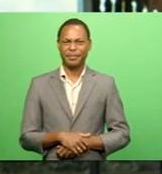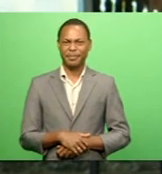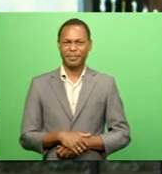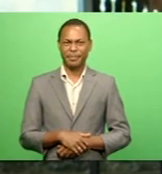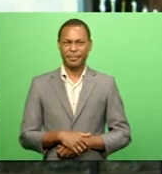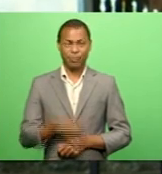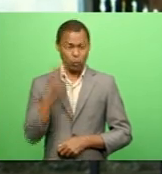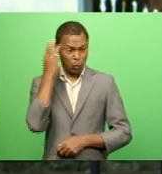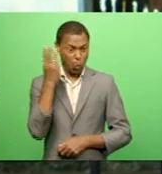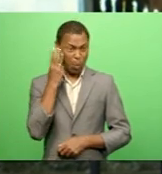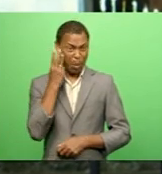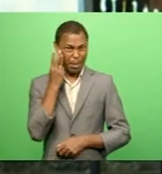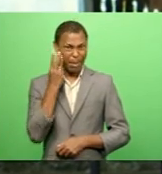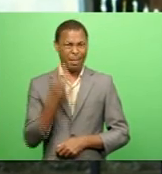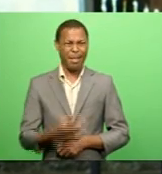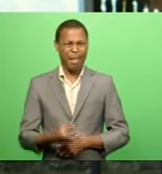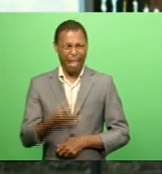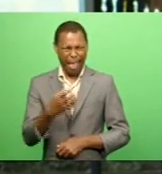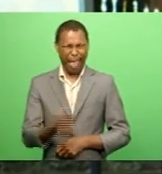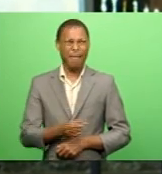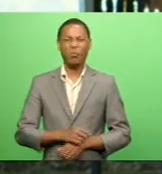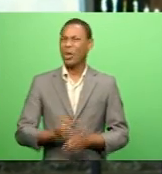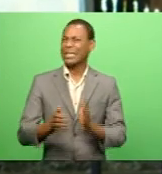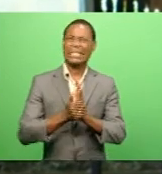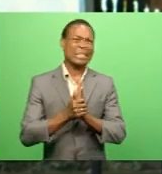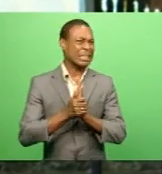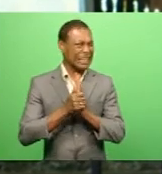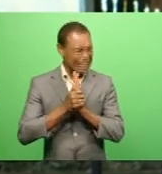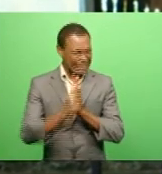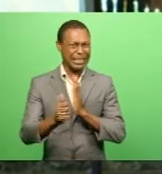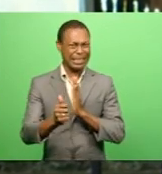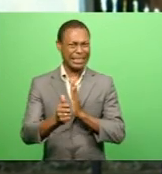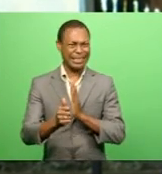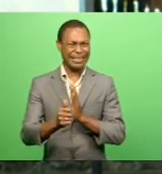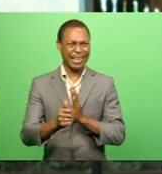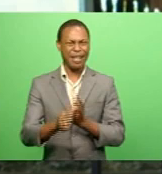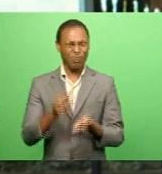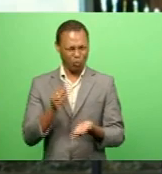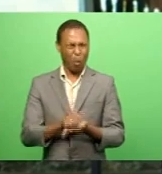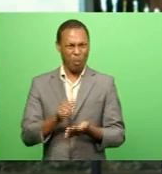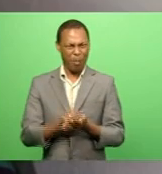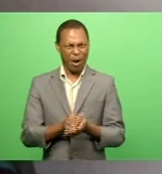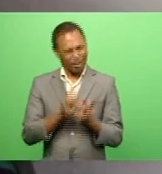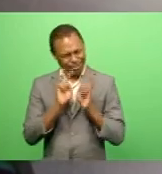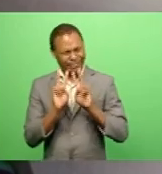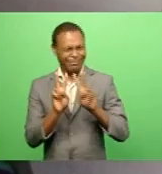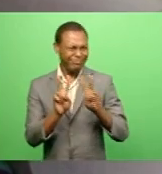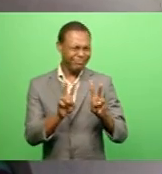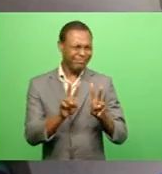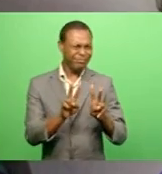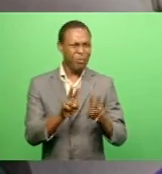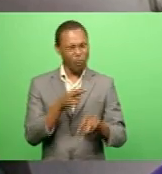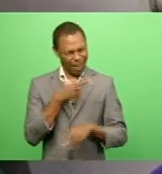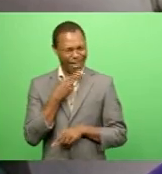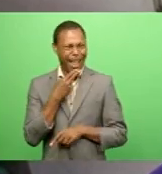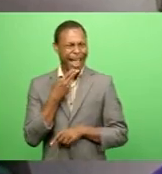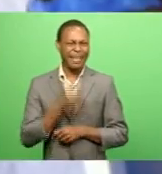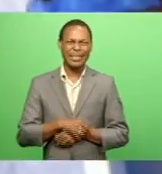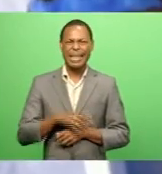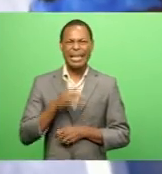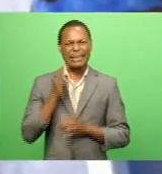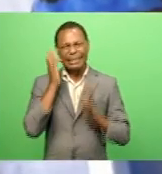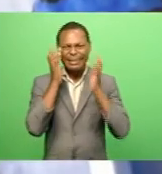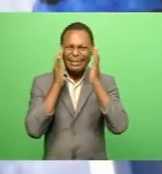large amount of empathy And are well-rounded And are strategically thinking forward